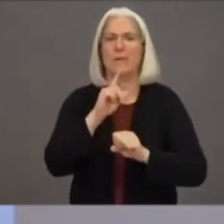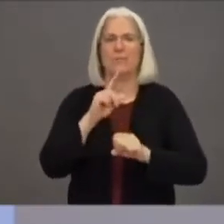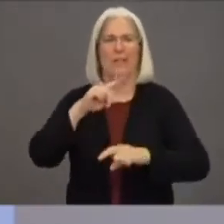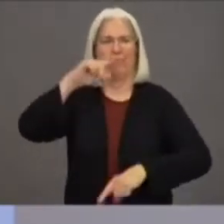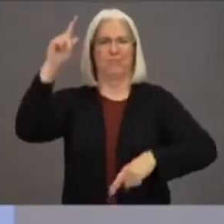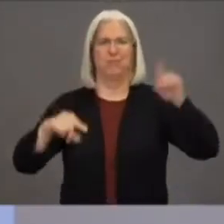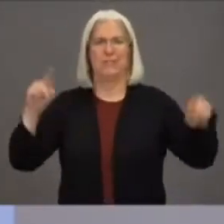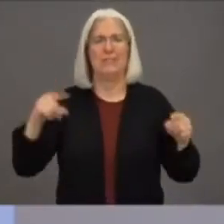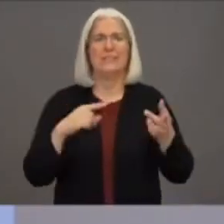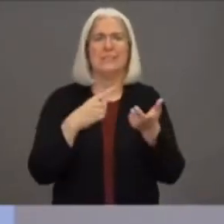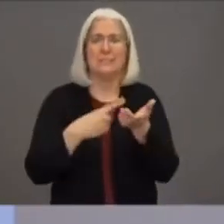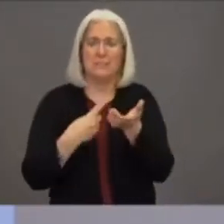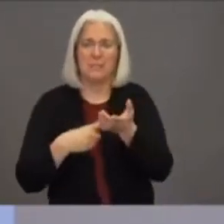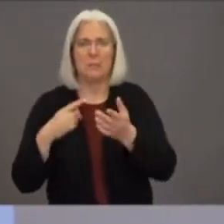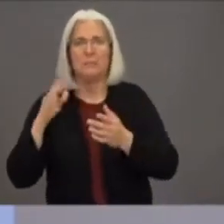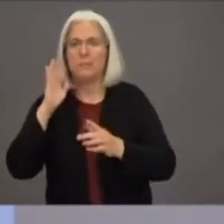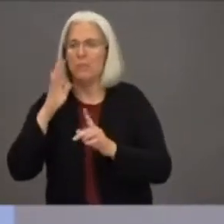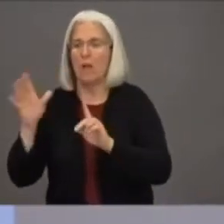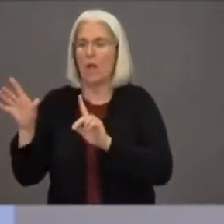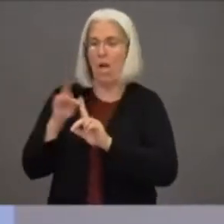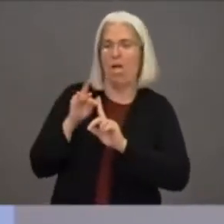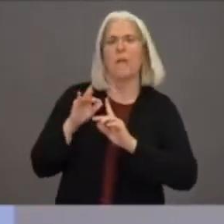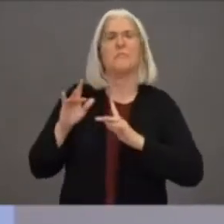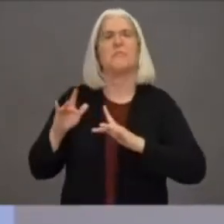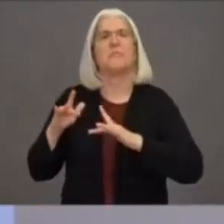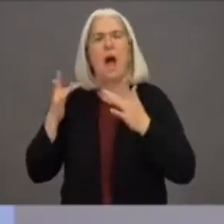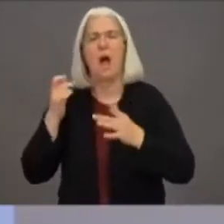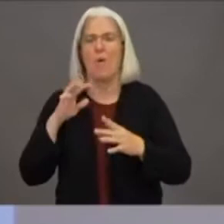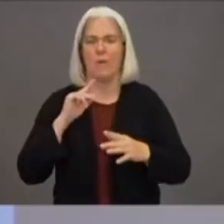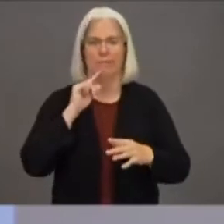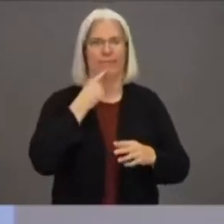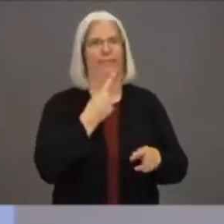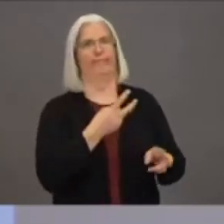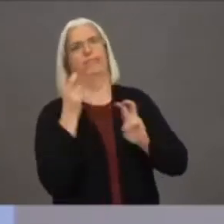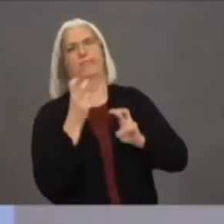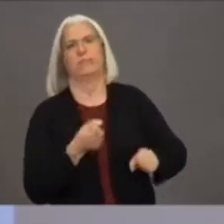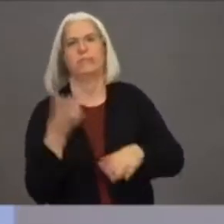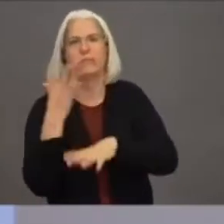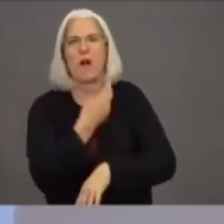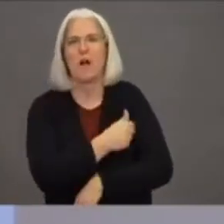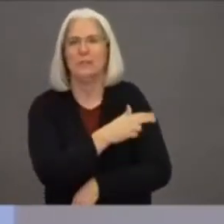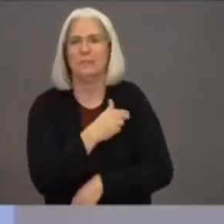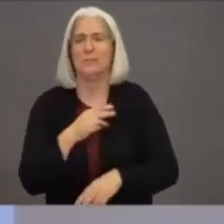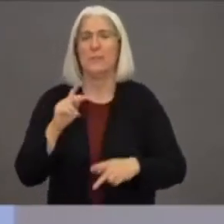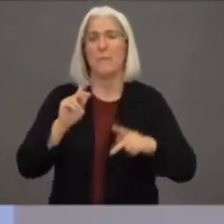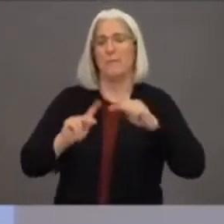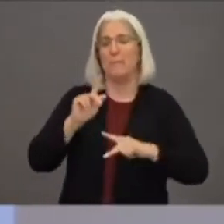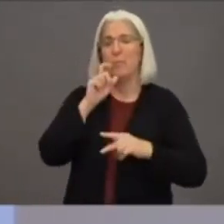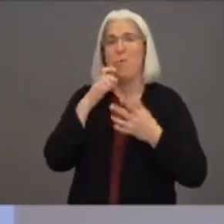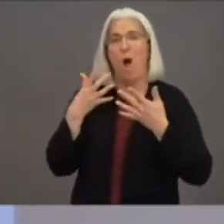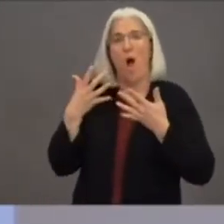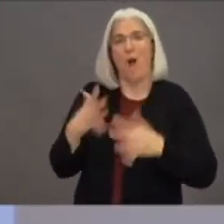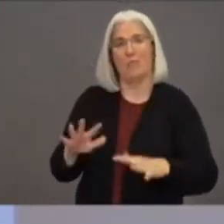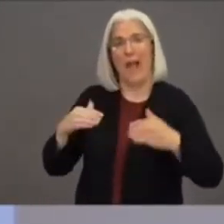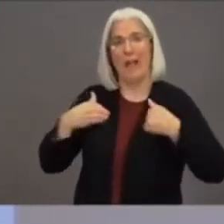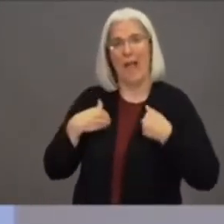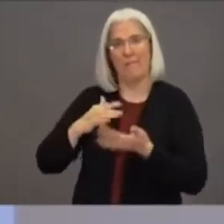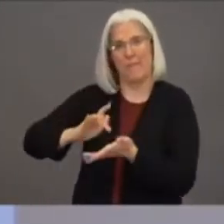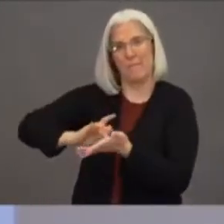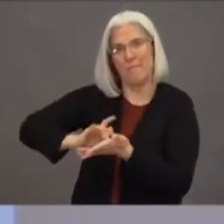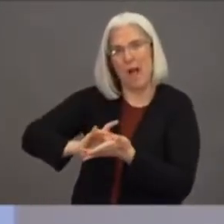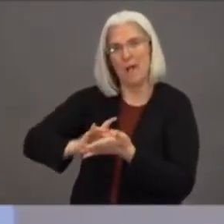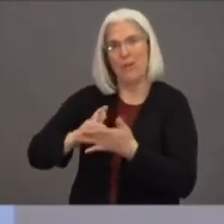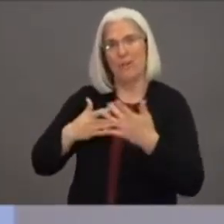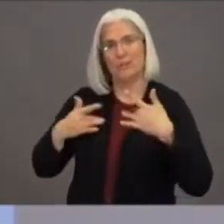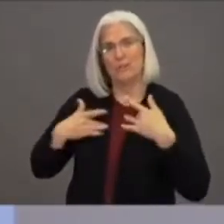could be people who can get it the worst and who can get even hospitalized. We're also seeing a high number